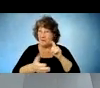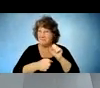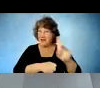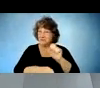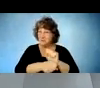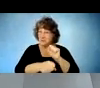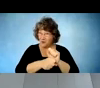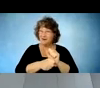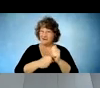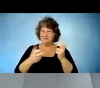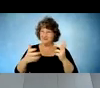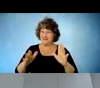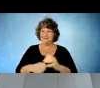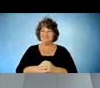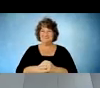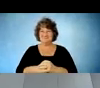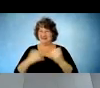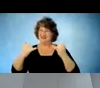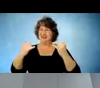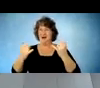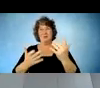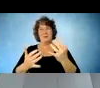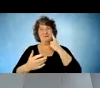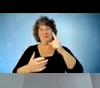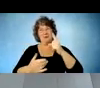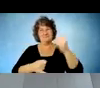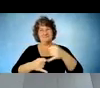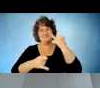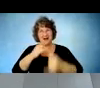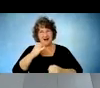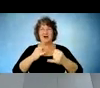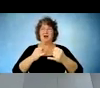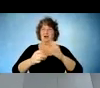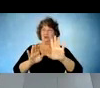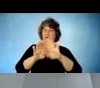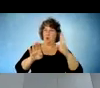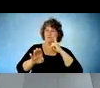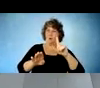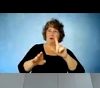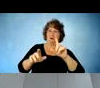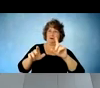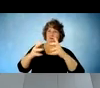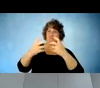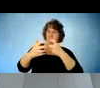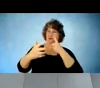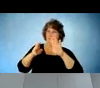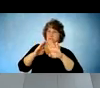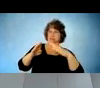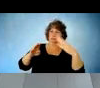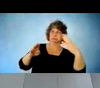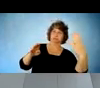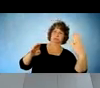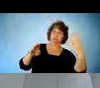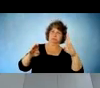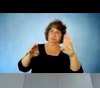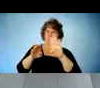so we are just waiting for the finalized um door openers to be installed and for um purchasing of some